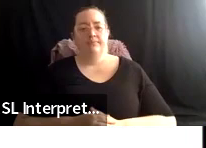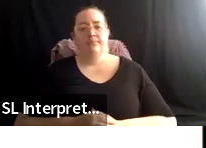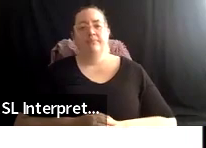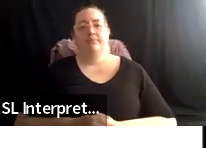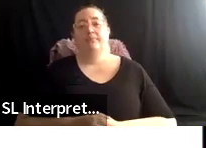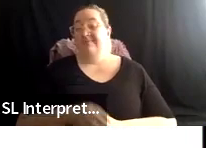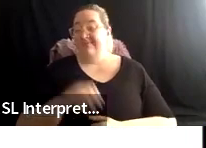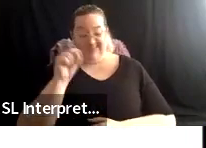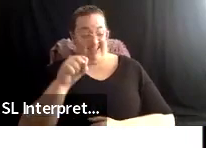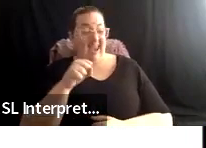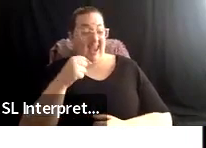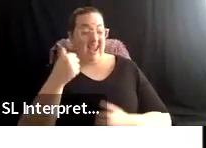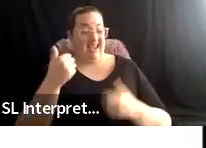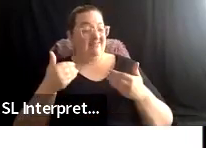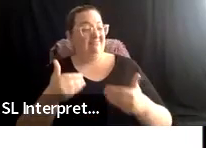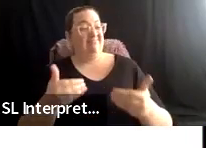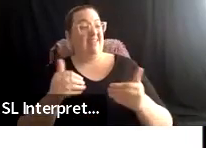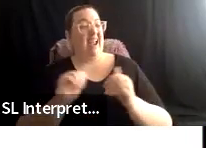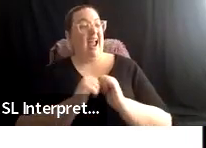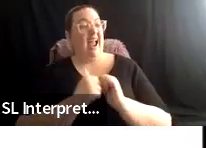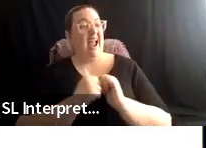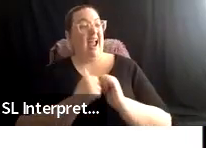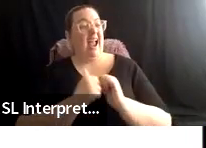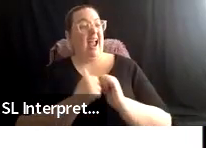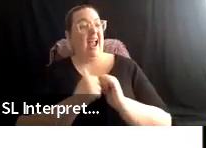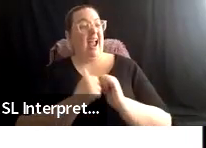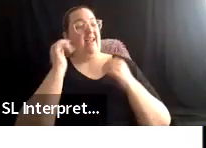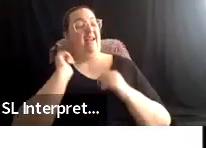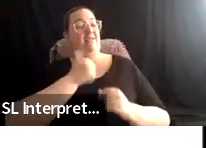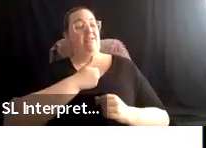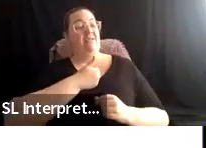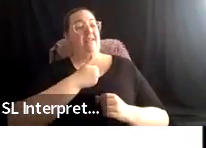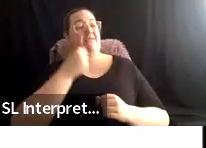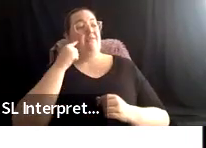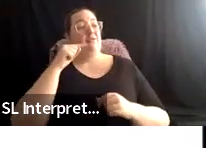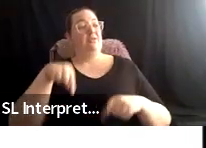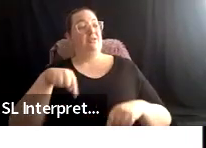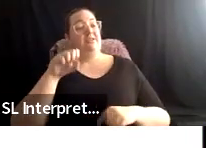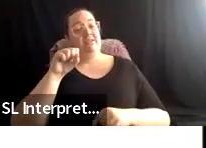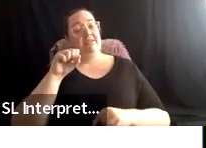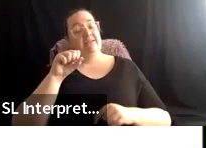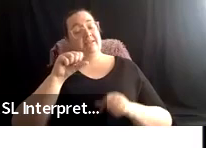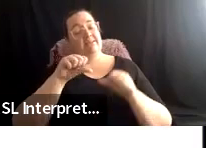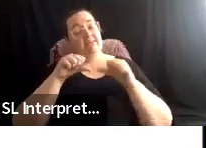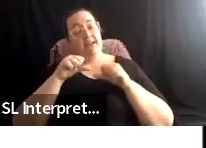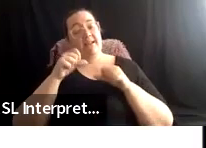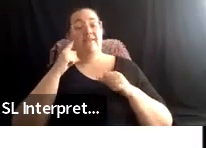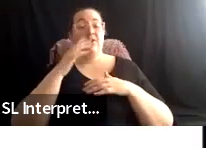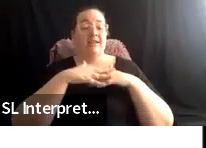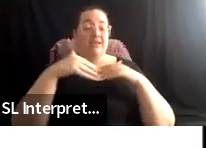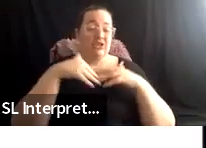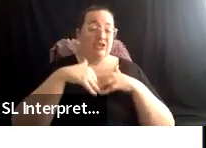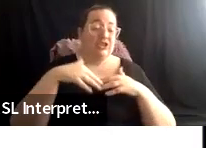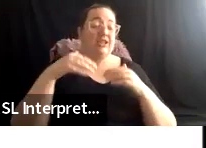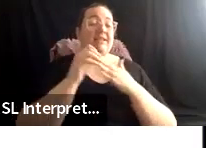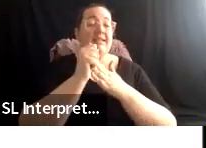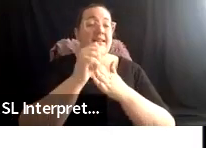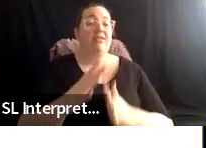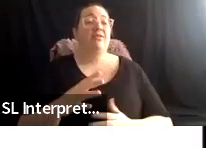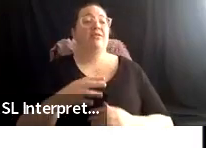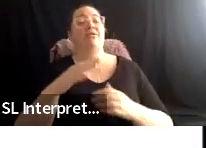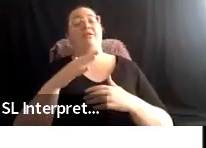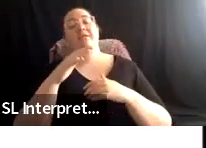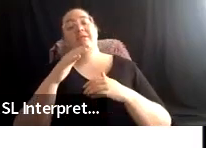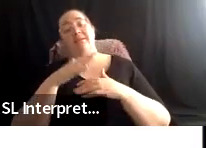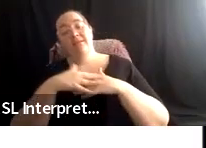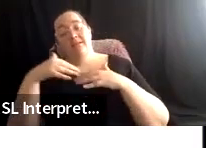think of ourselves with respect to sort of this sovereign space that indigenous leaders and indigenous artists and performing artists are creating? Are we good neighbors?